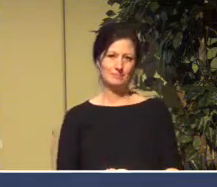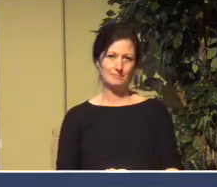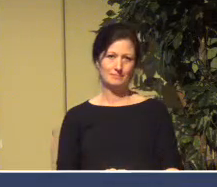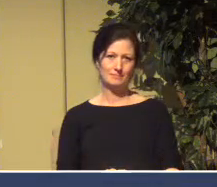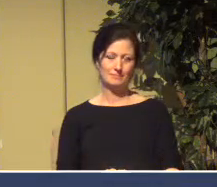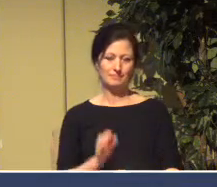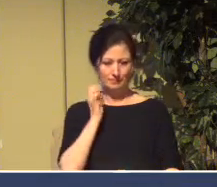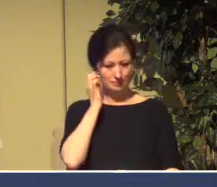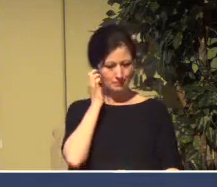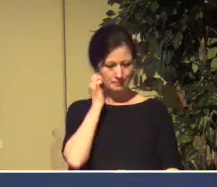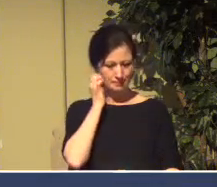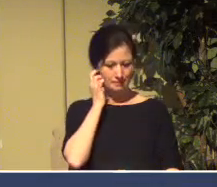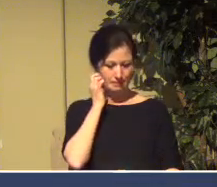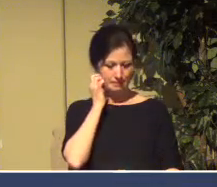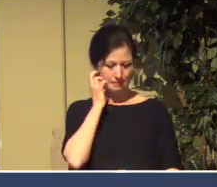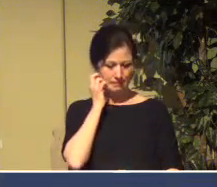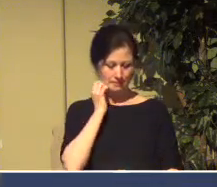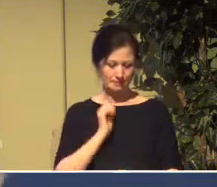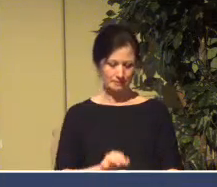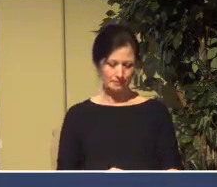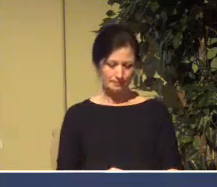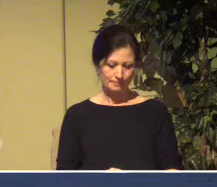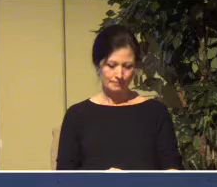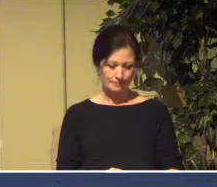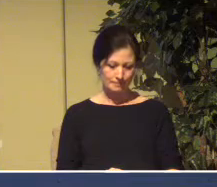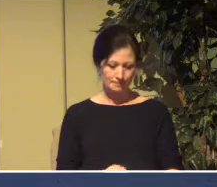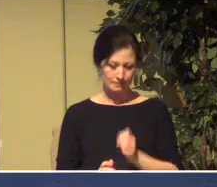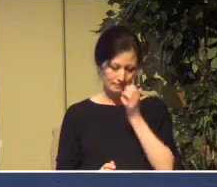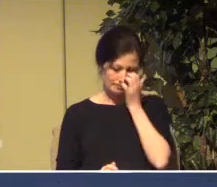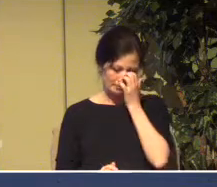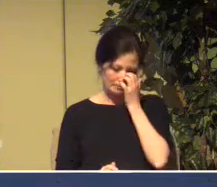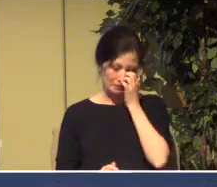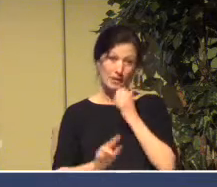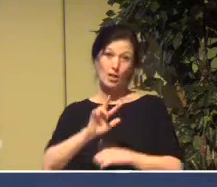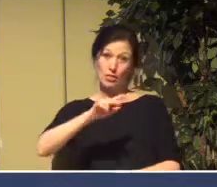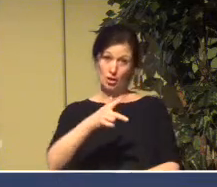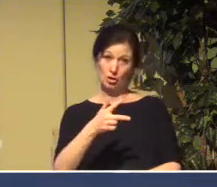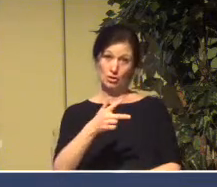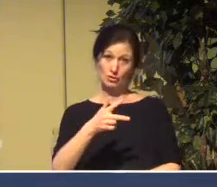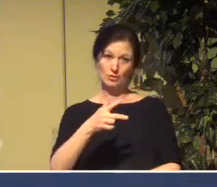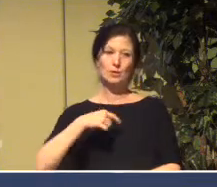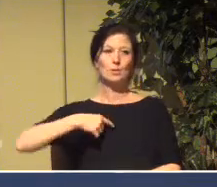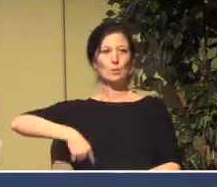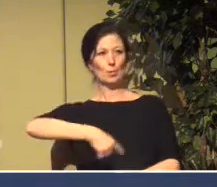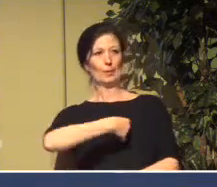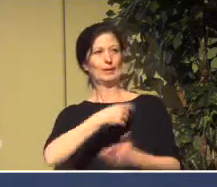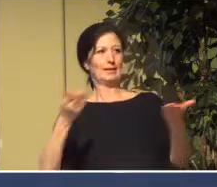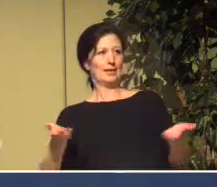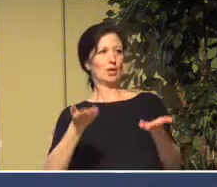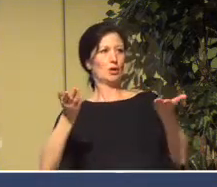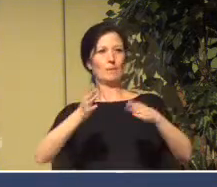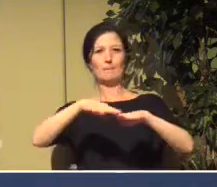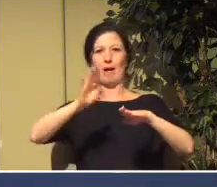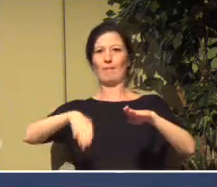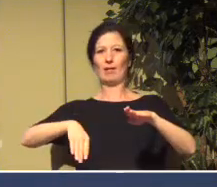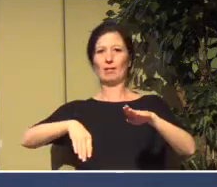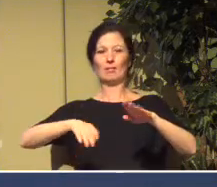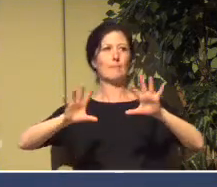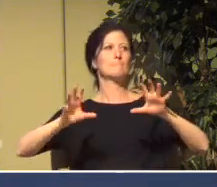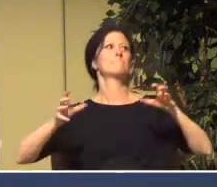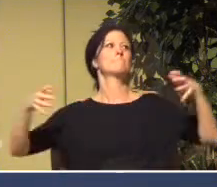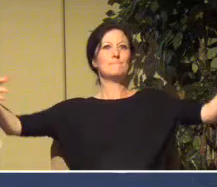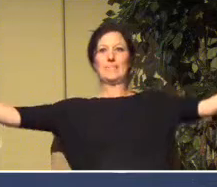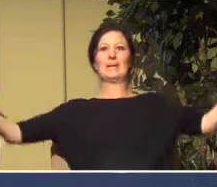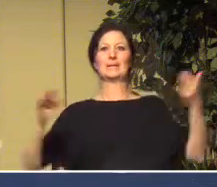third thing, we are part of a larger community, we are part of a city, just like the exiles were. Now, in their